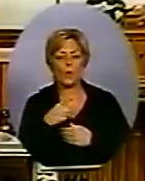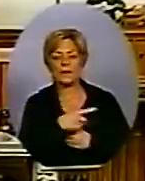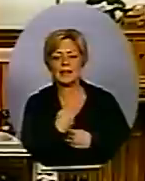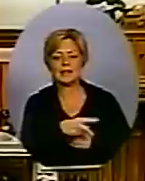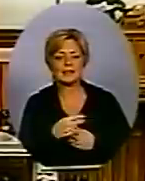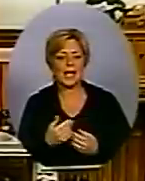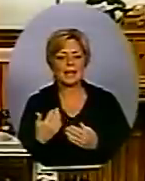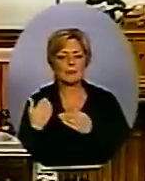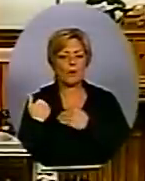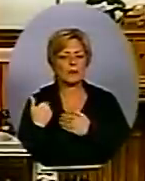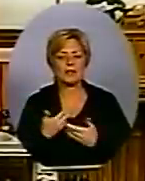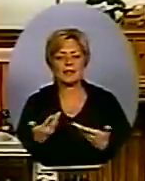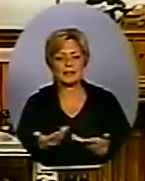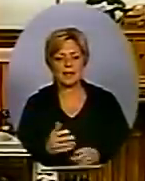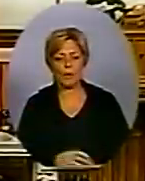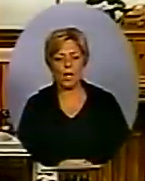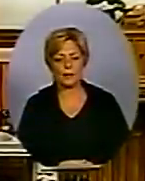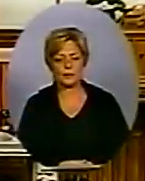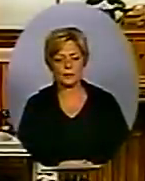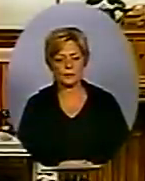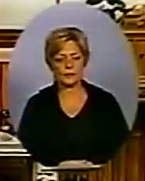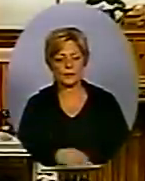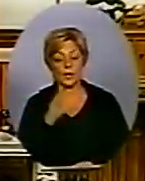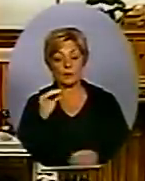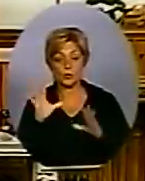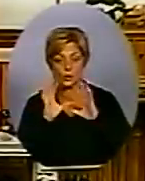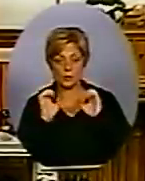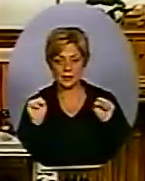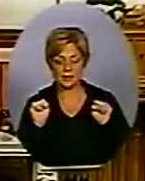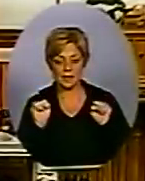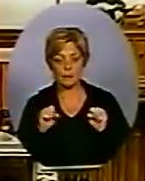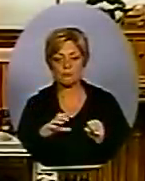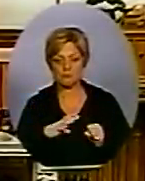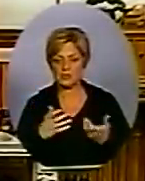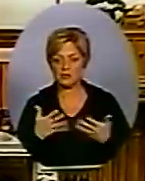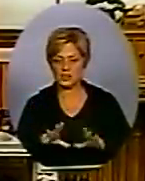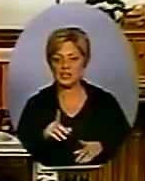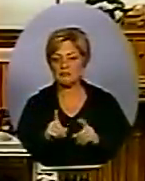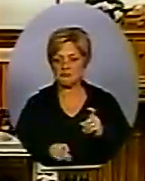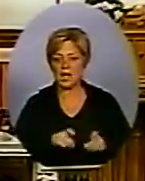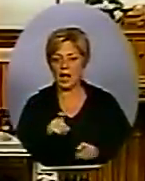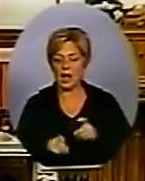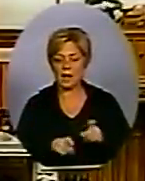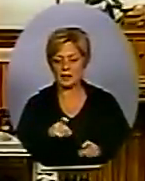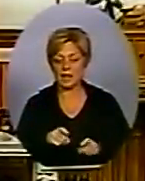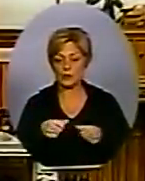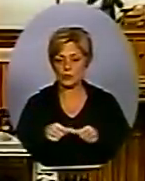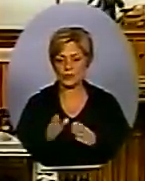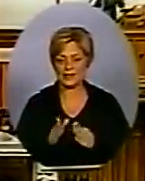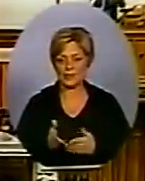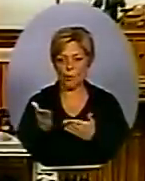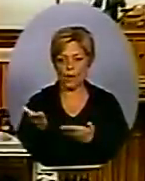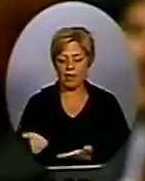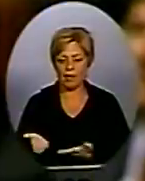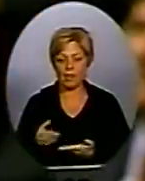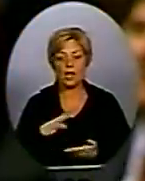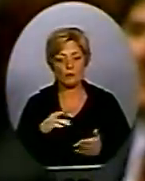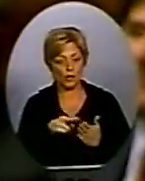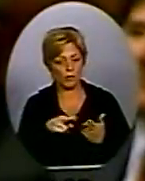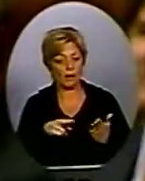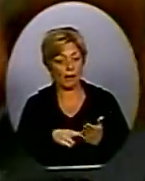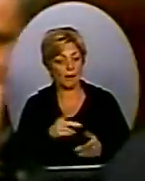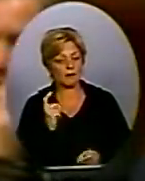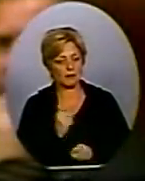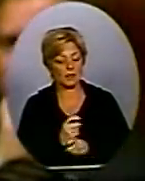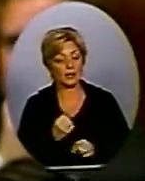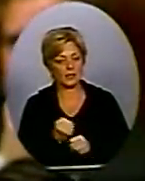Mr. Speaker, this was an investigation into a private citizen. We have tough rules in place in this area, and we expect them to be followed. But, Mr. Speaker,